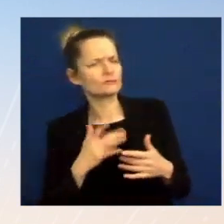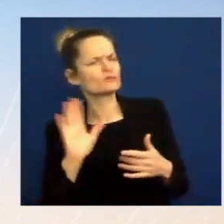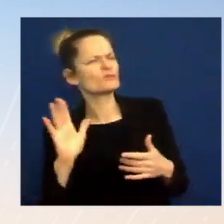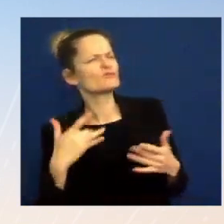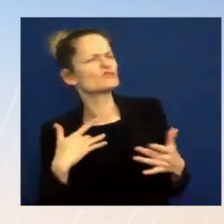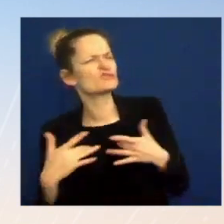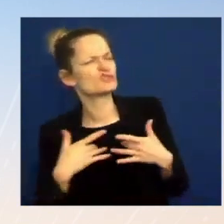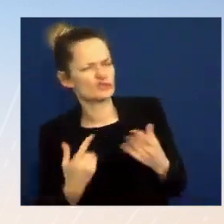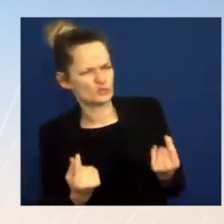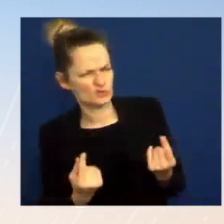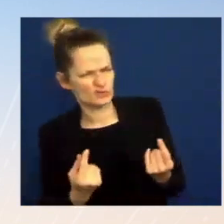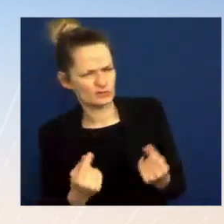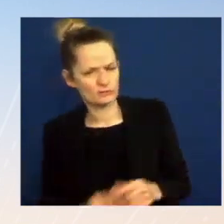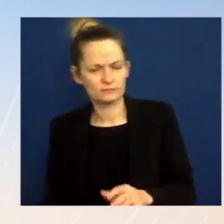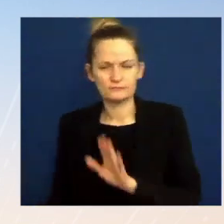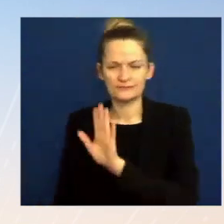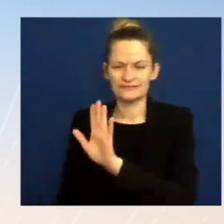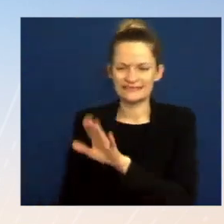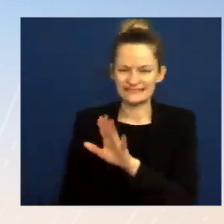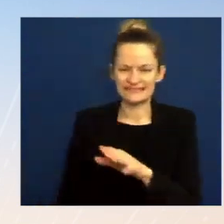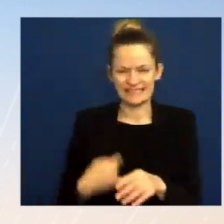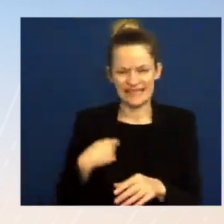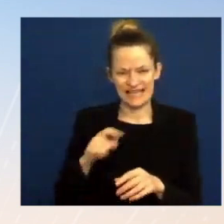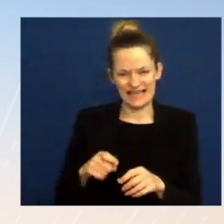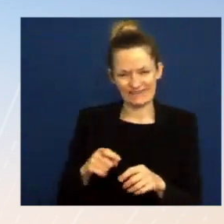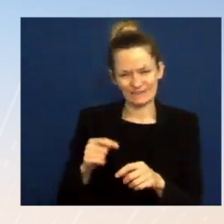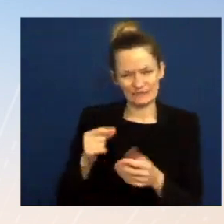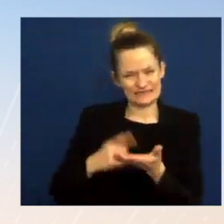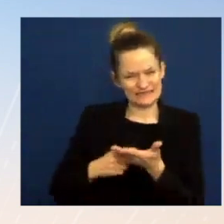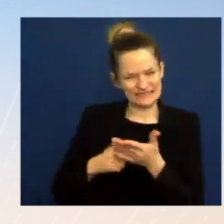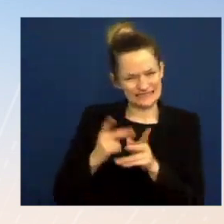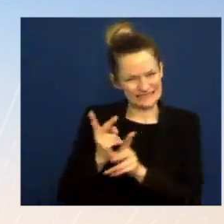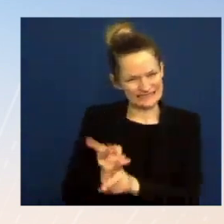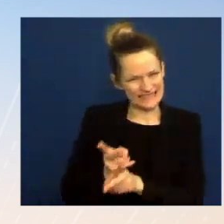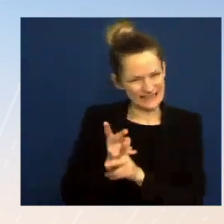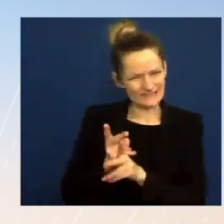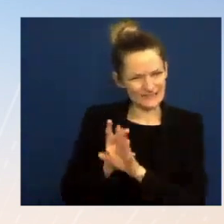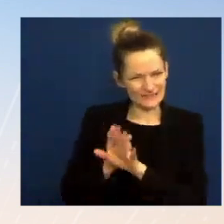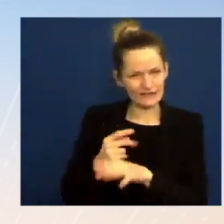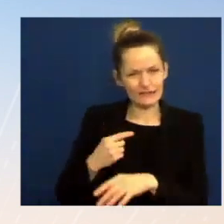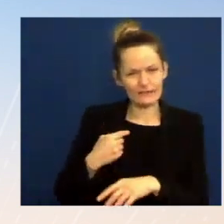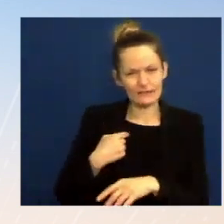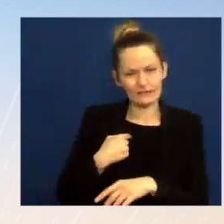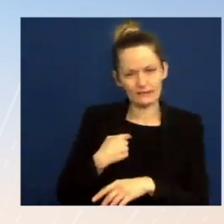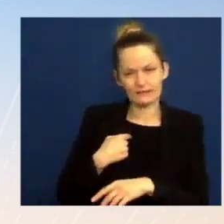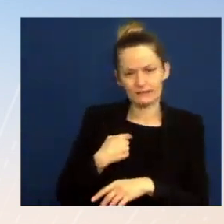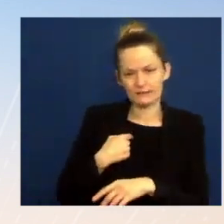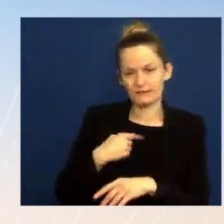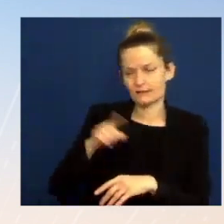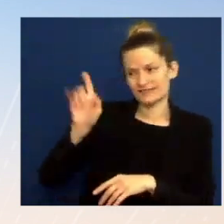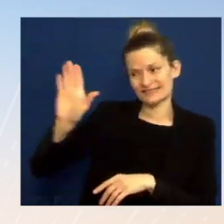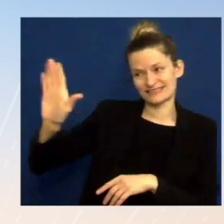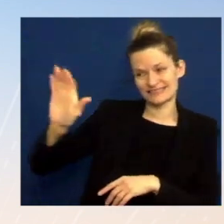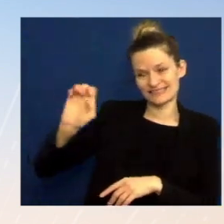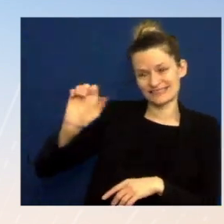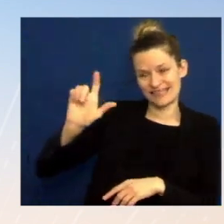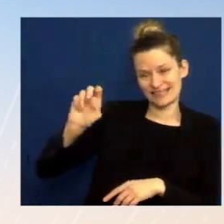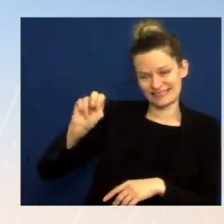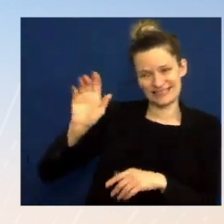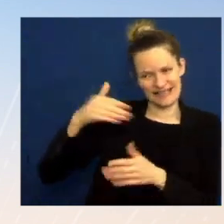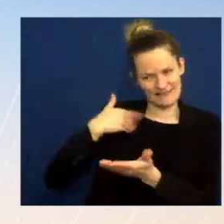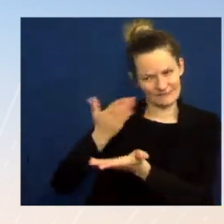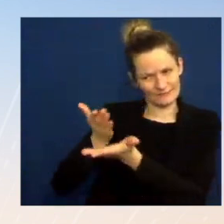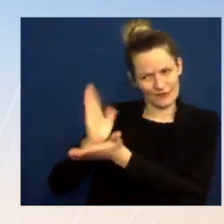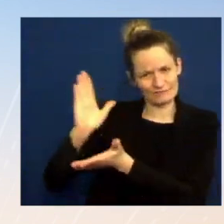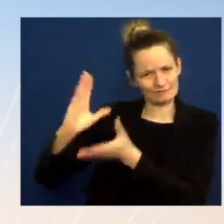is getting ahead of Secretary Yellen, who ought to have the right to characterize her own meetings. I will only say that Secretary Yellen went